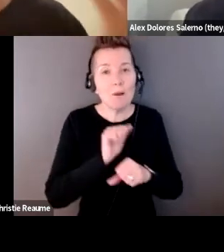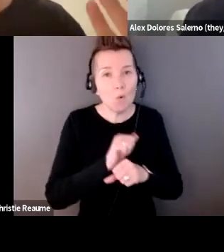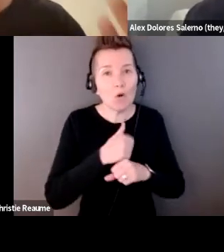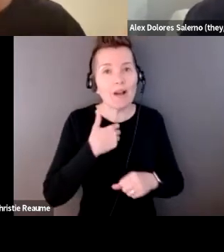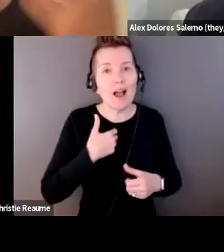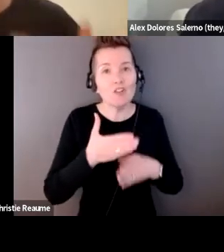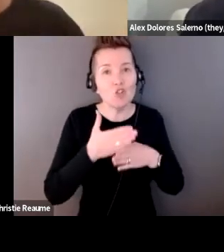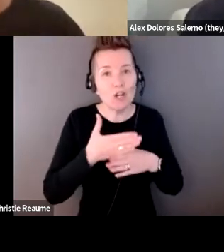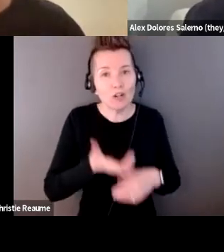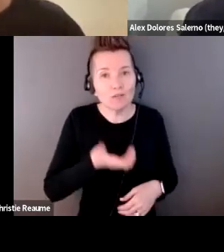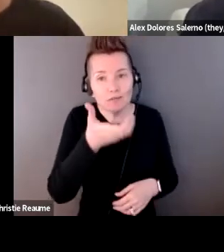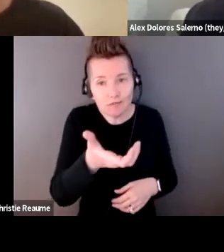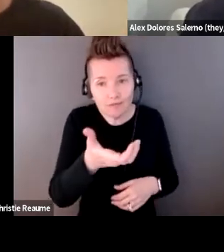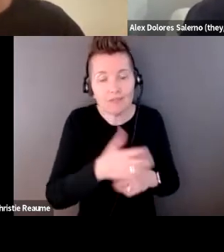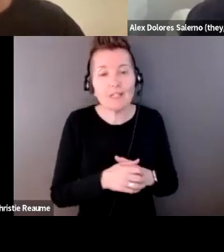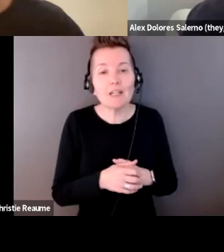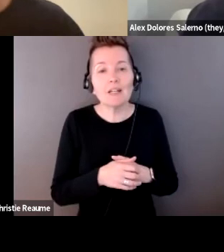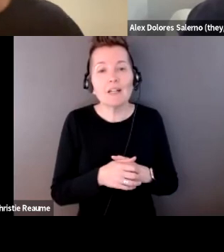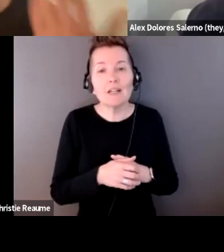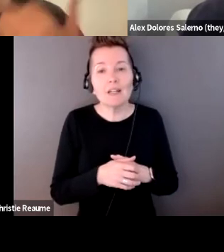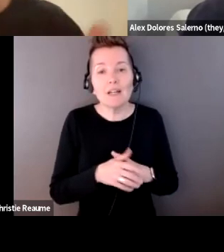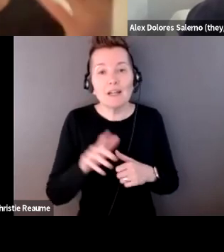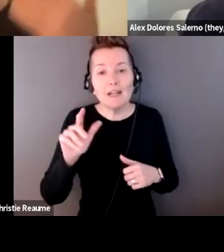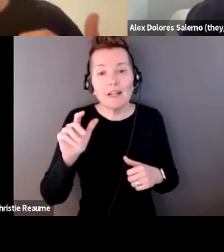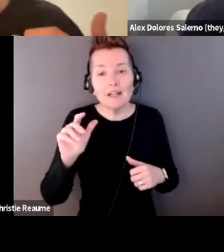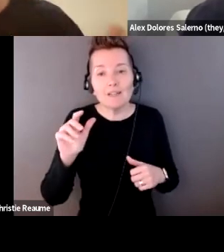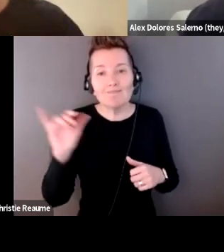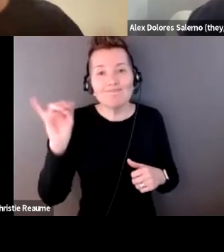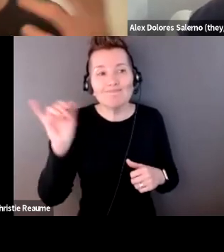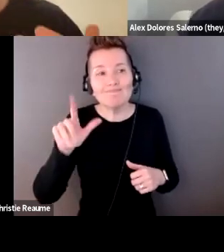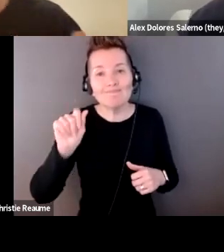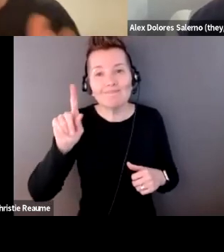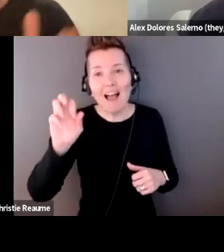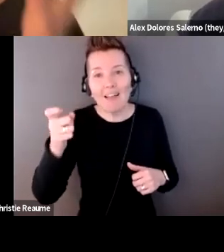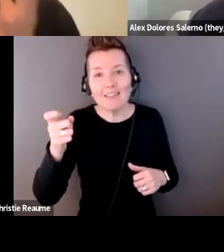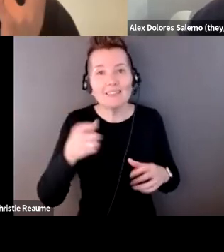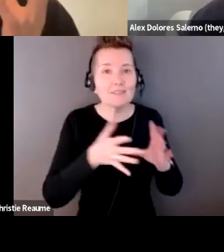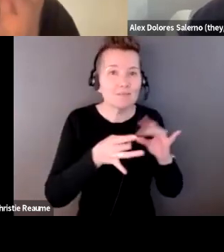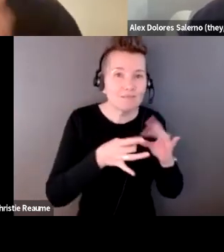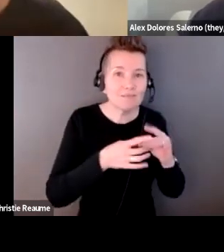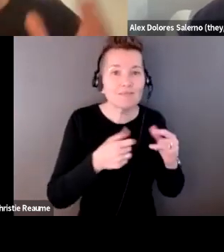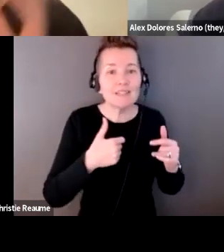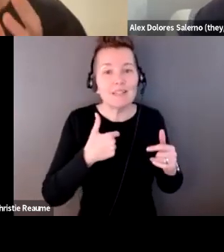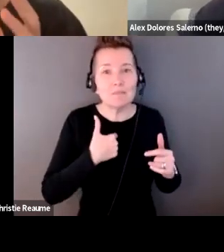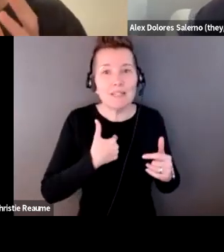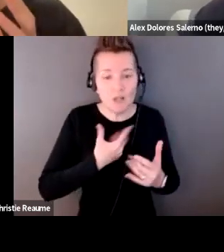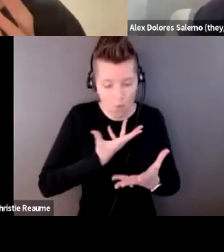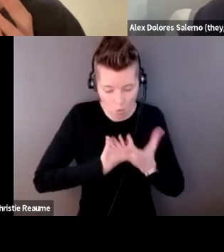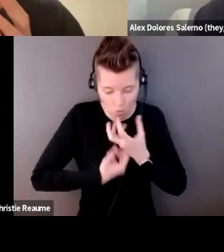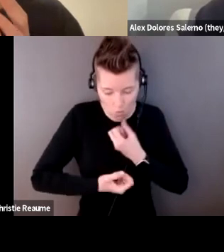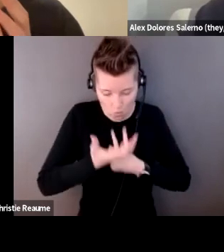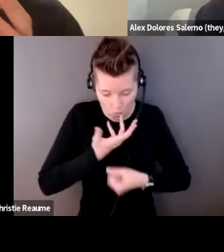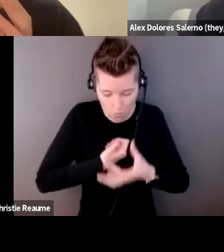like what Alex does with with their work to have like kind of a specific way of concealing but holding of of